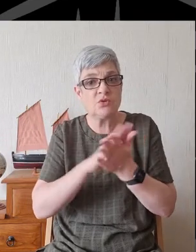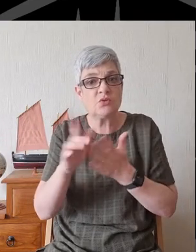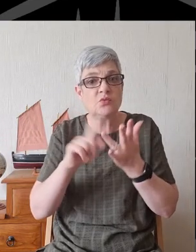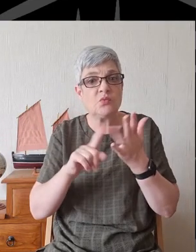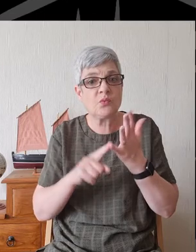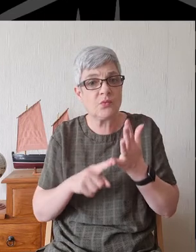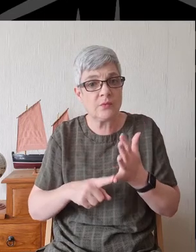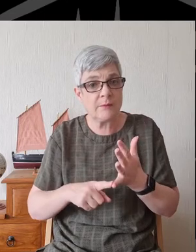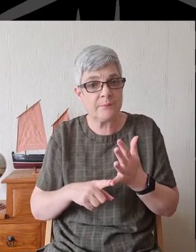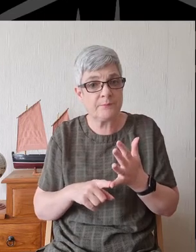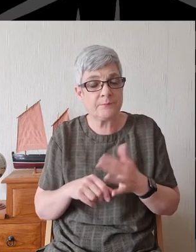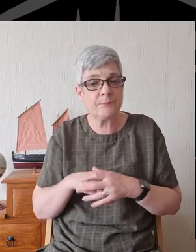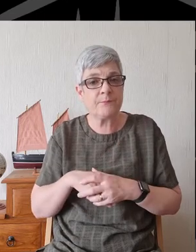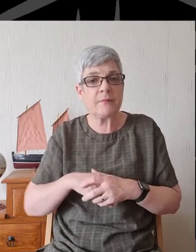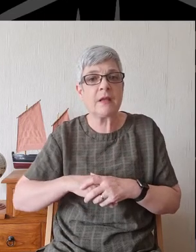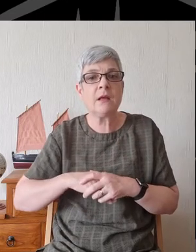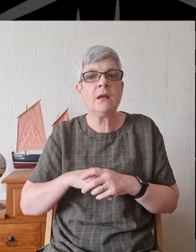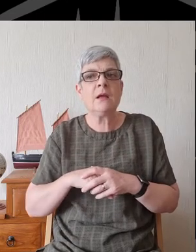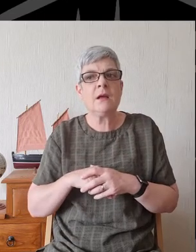In the church.